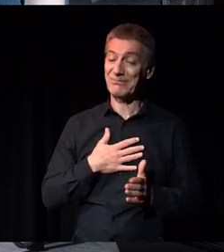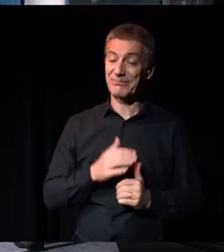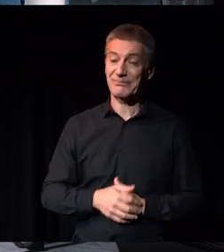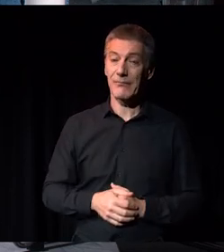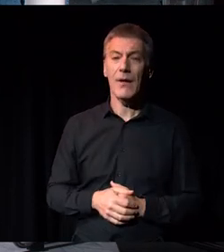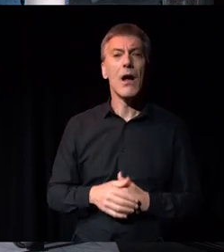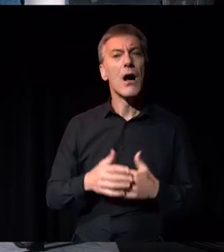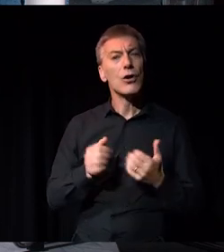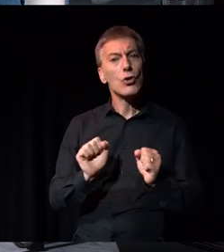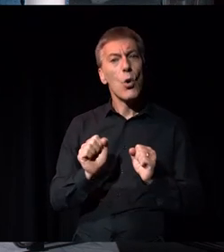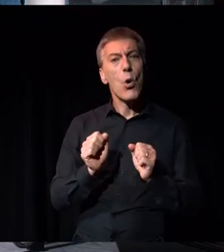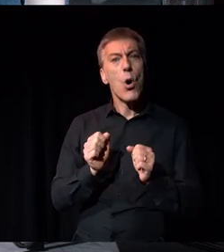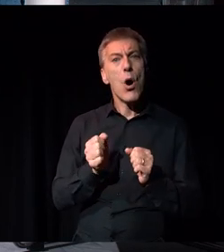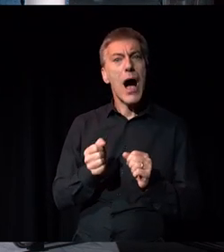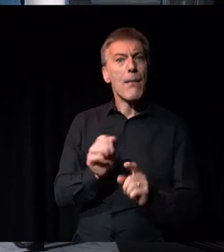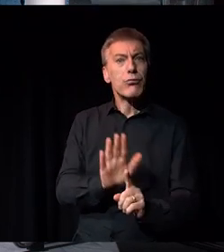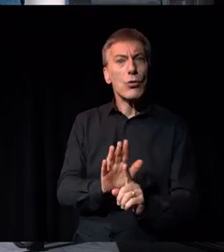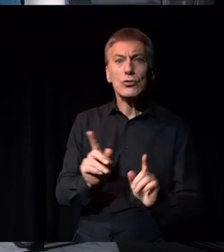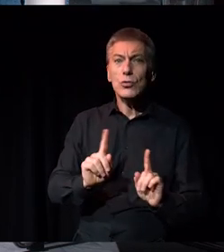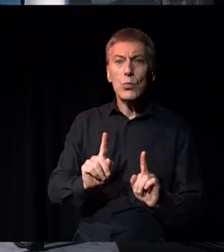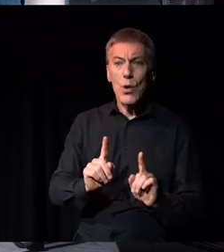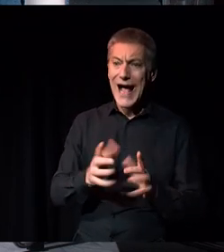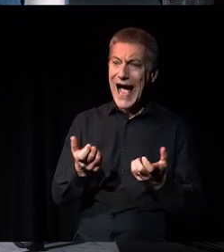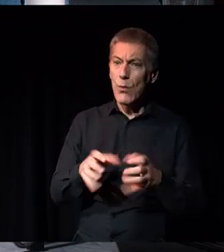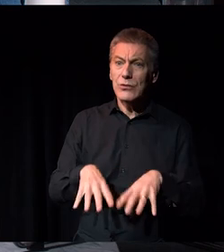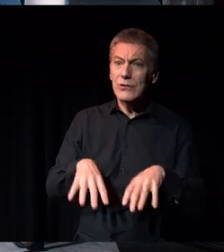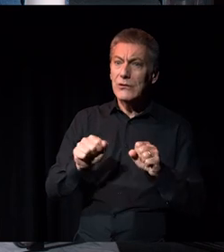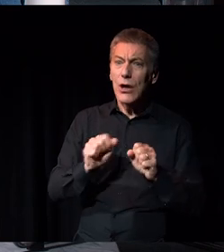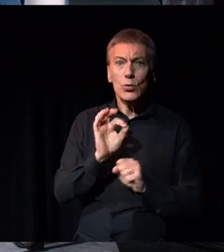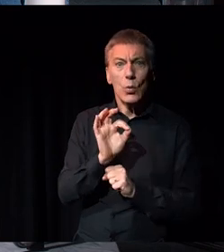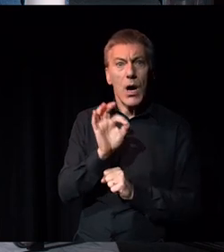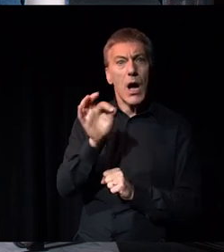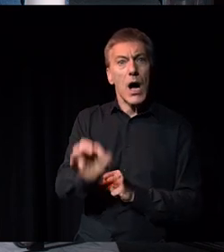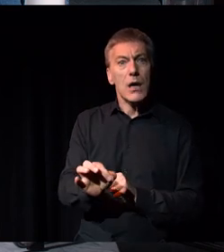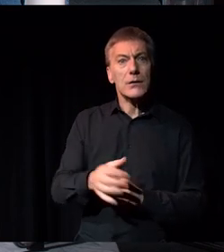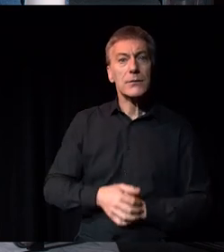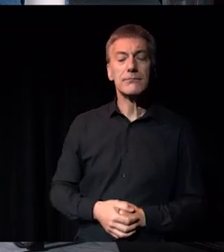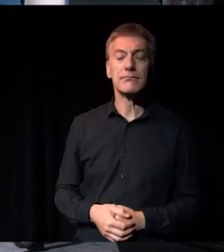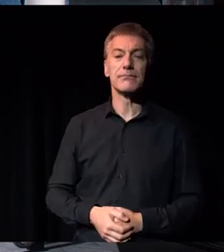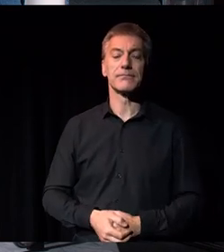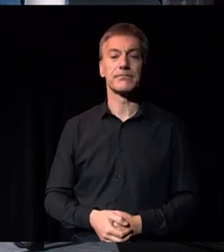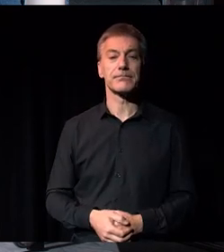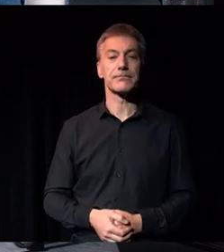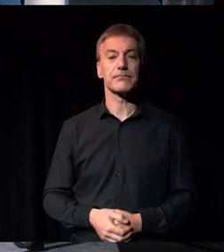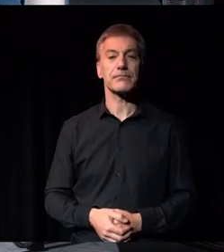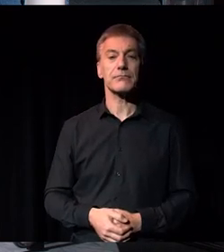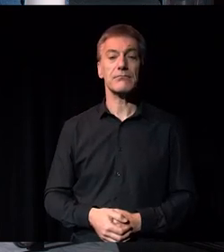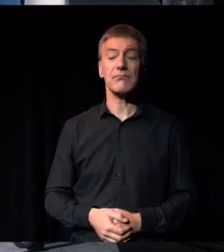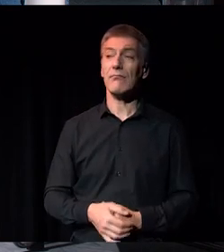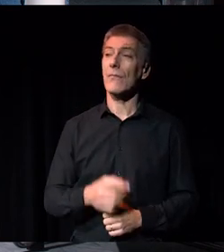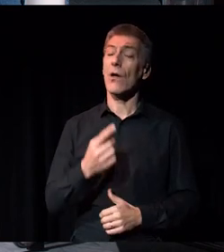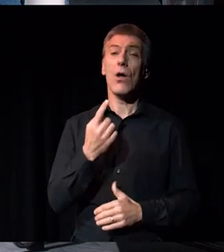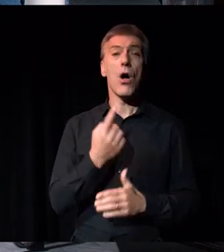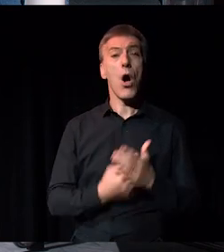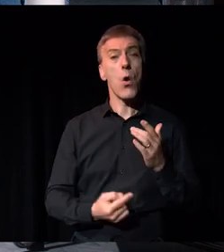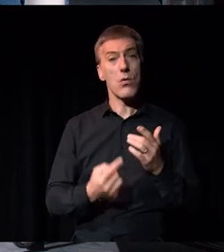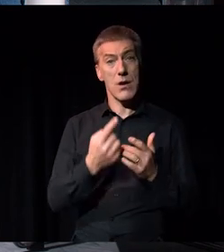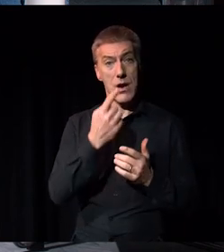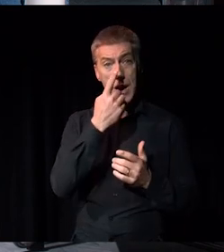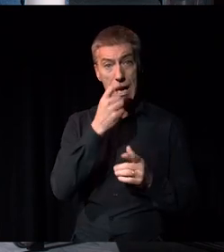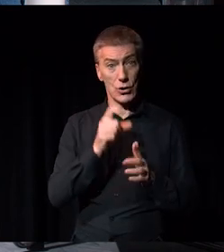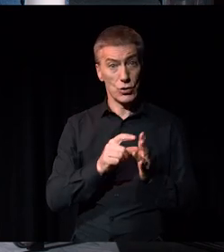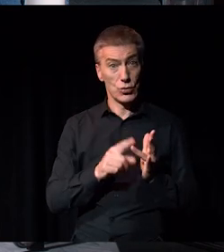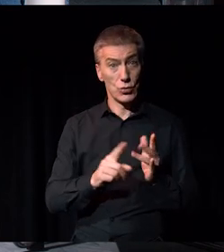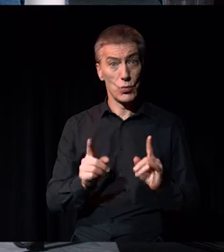did you end up taking on the basis of starting to ask those questions? I suppose the only thing you can do really is give people